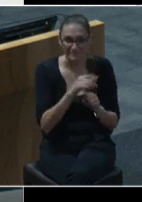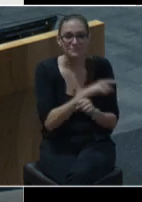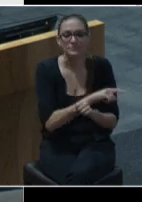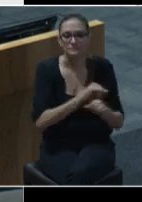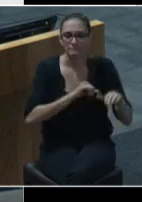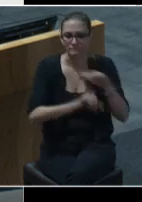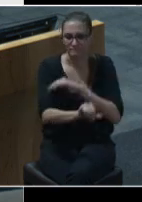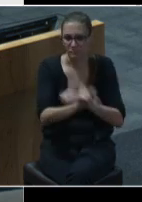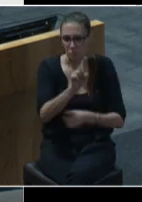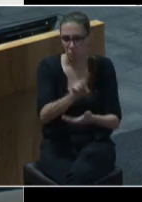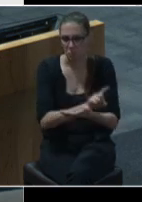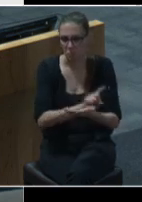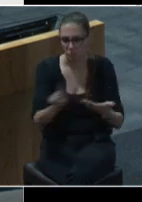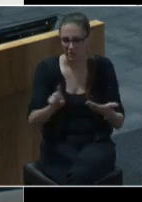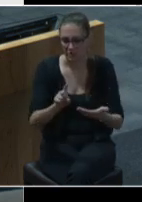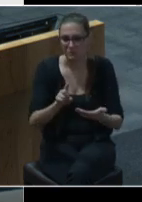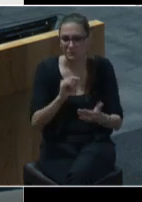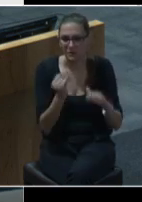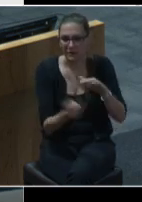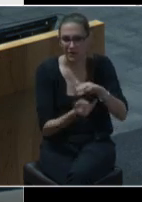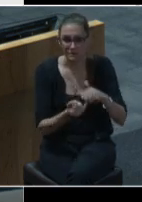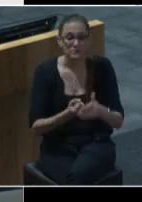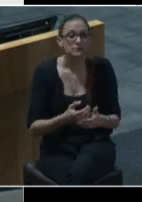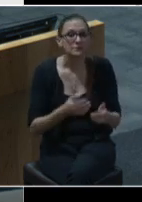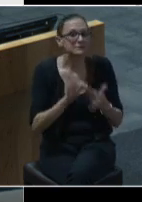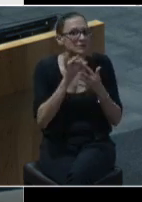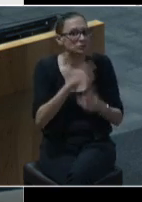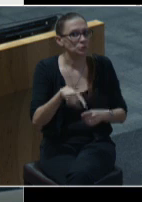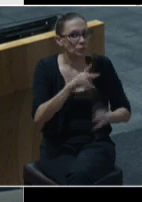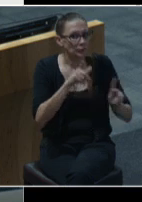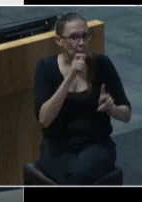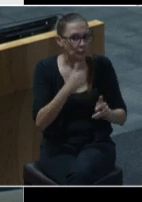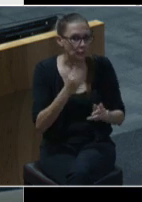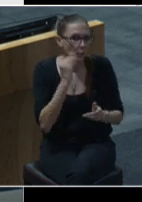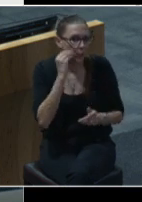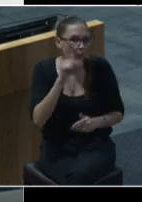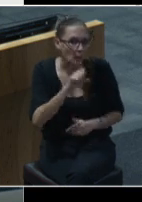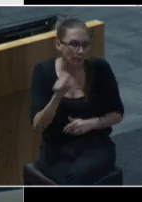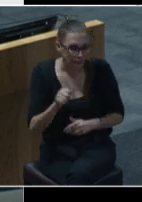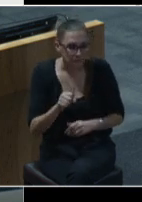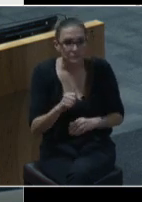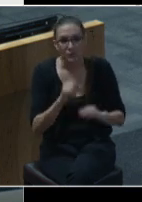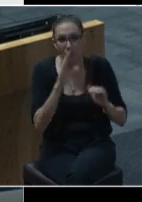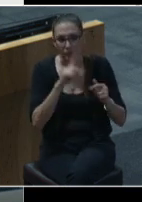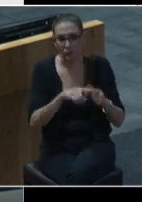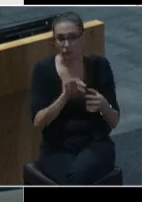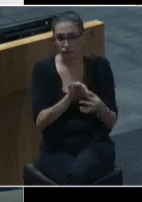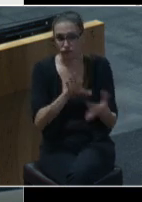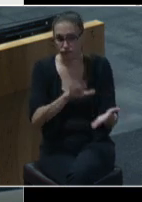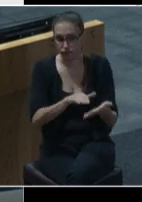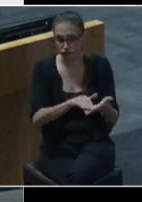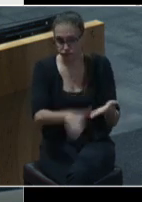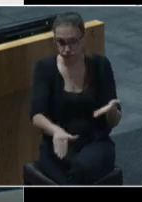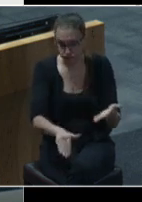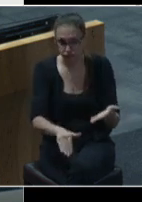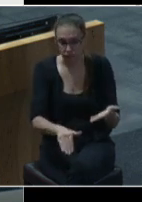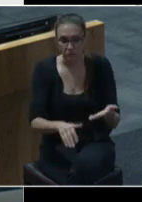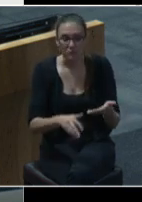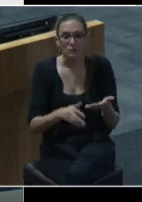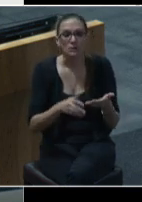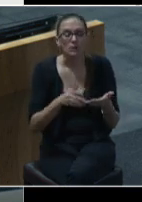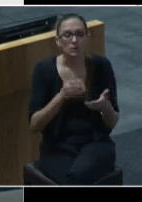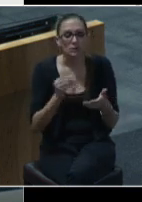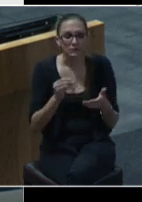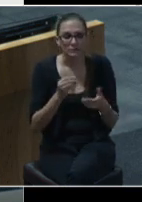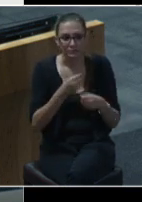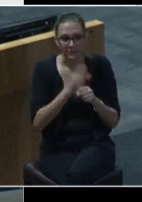facility this person was experiencing homelessness but when we were able to discharge them we were able to work with their pro lodges here in the city and